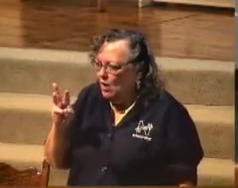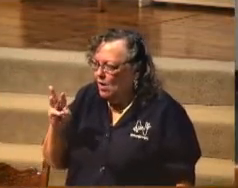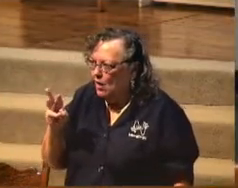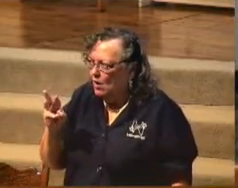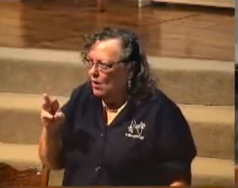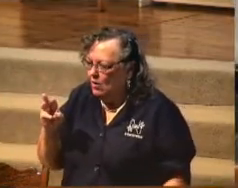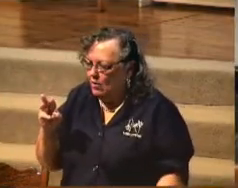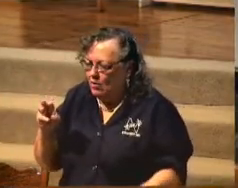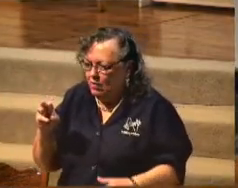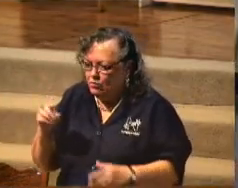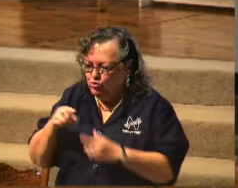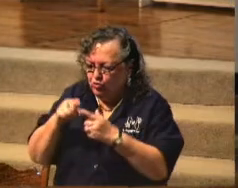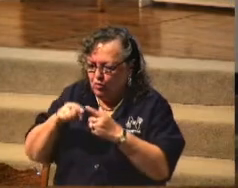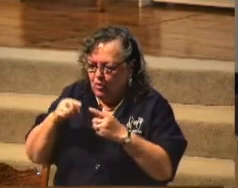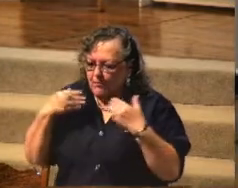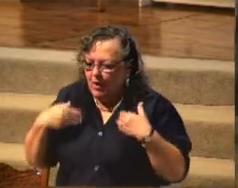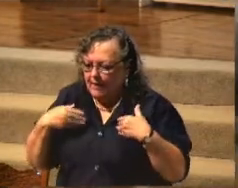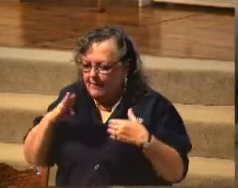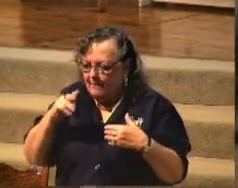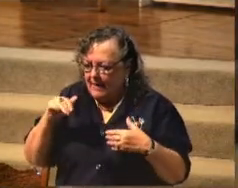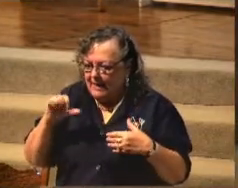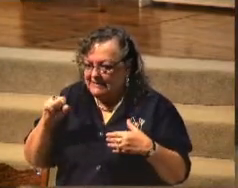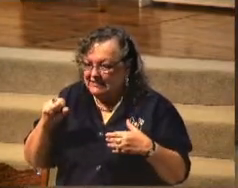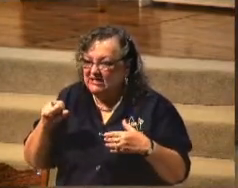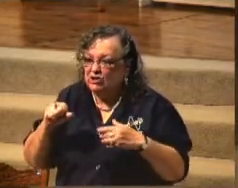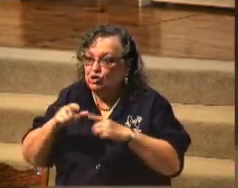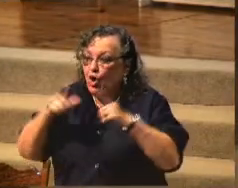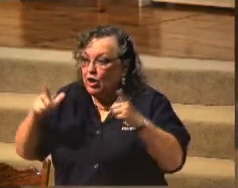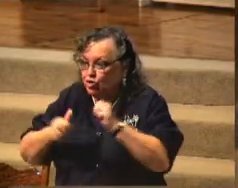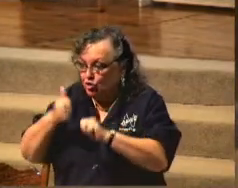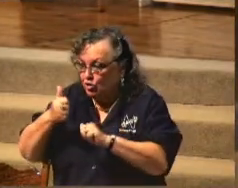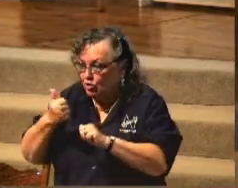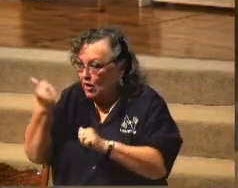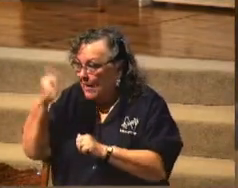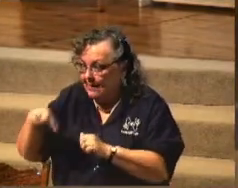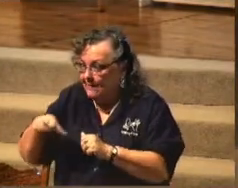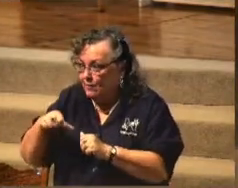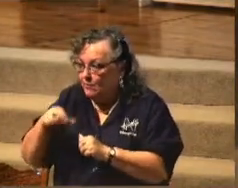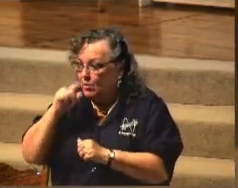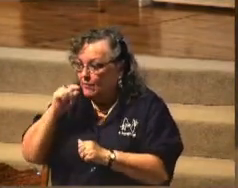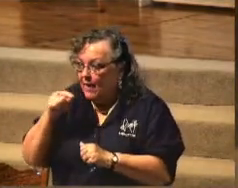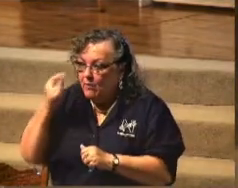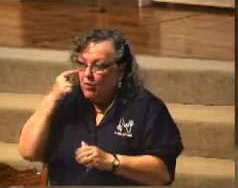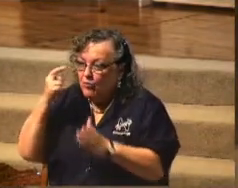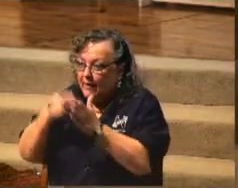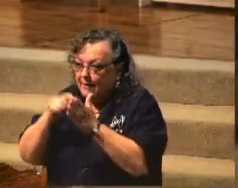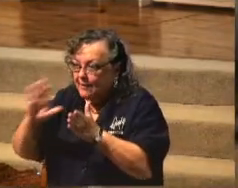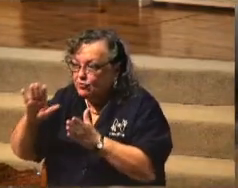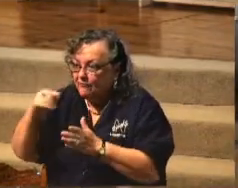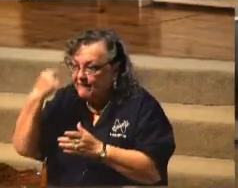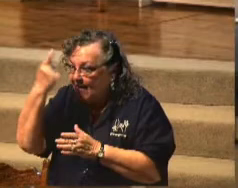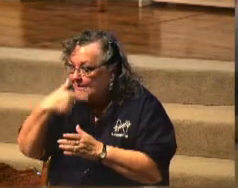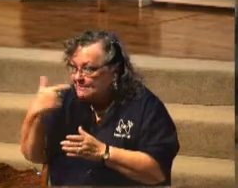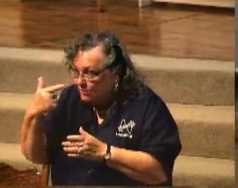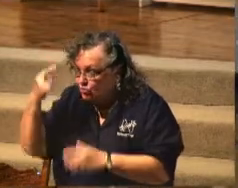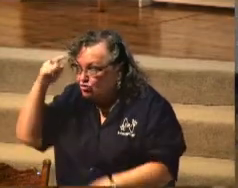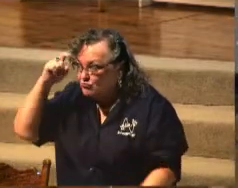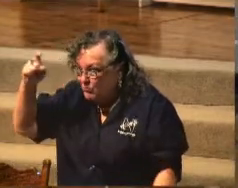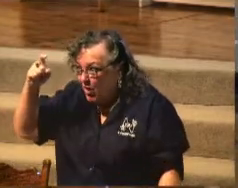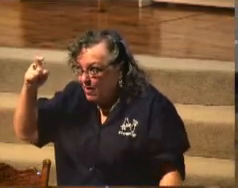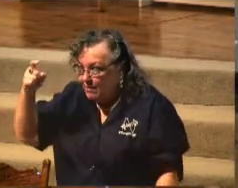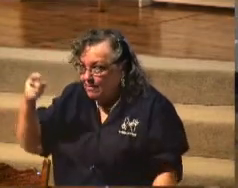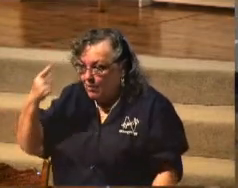to body mass is larger than any other bird. They'll recognize your face. They're very smart birds.